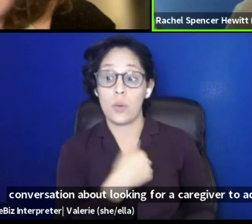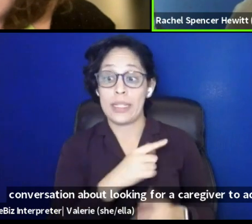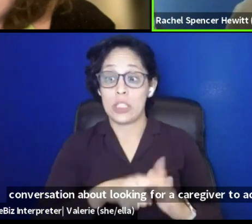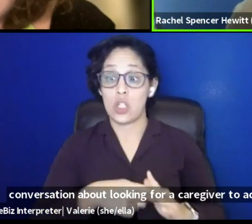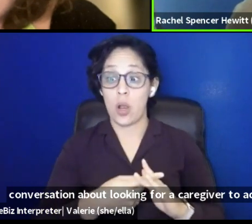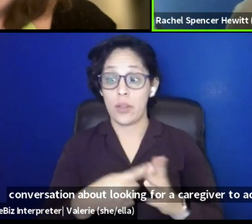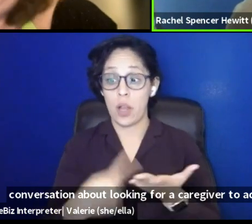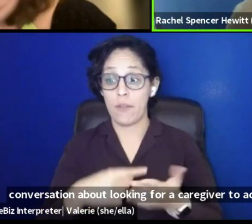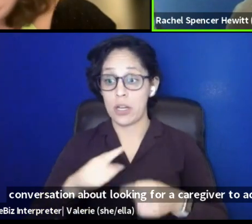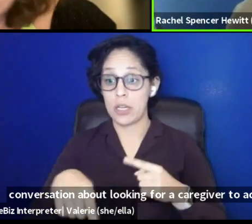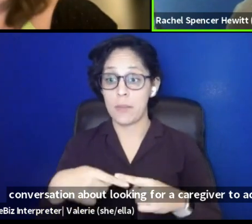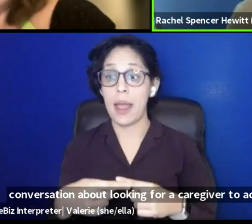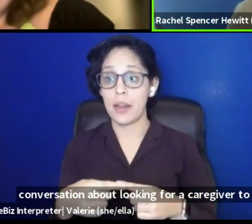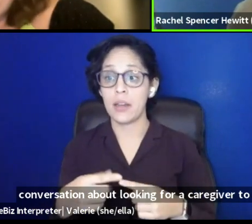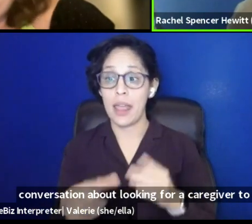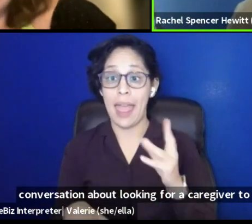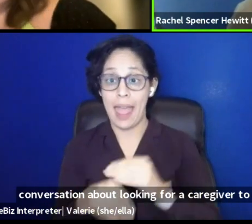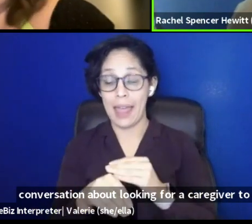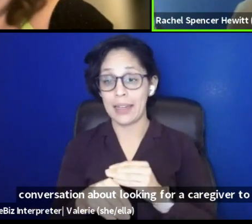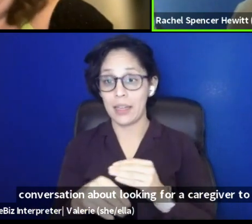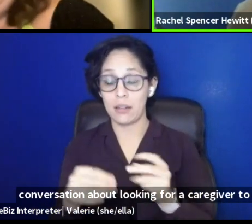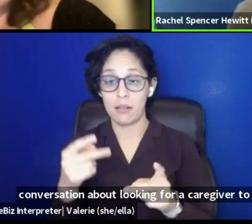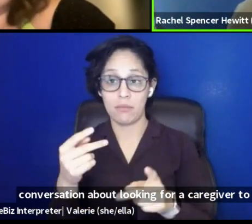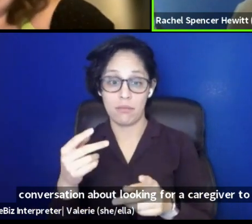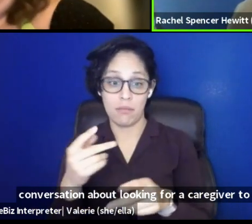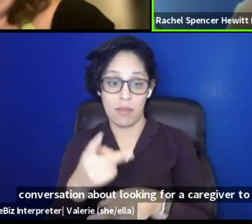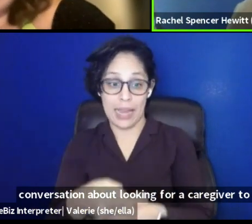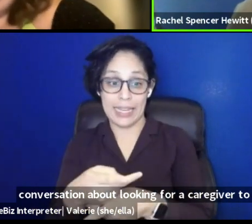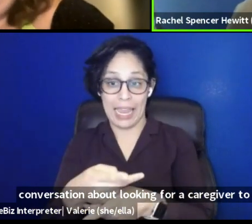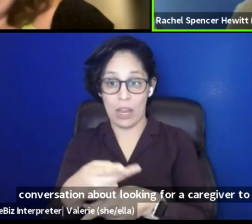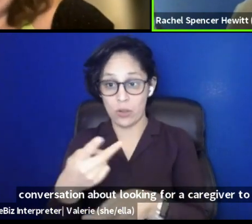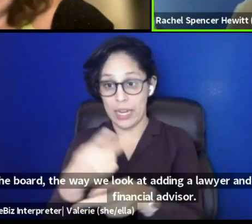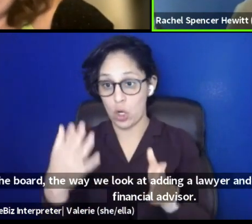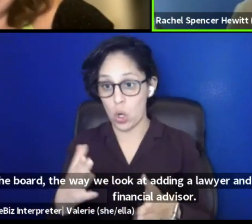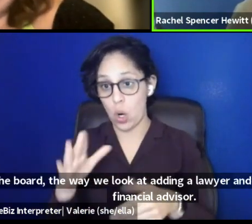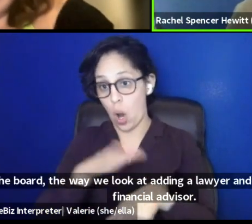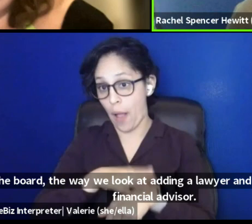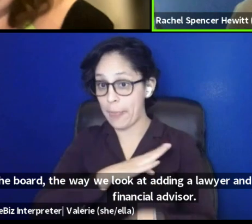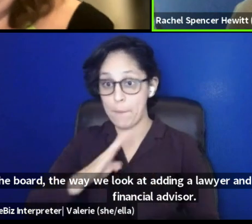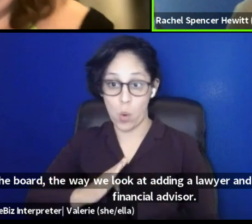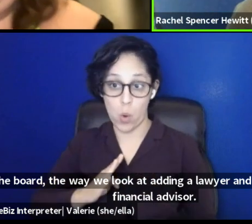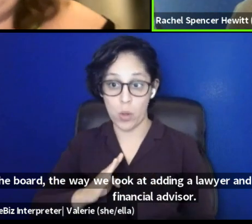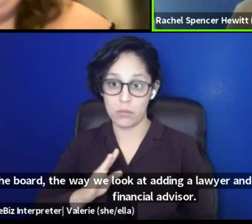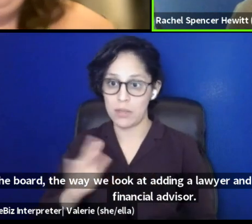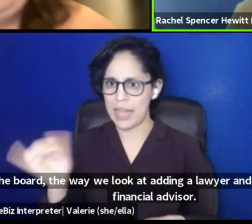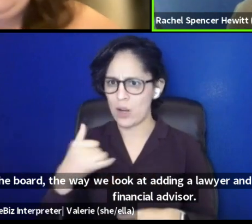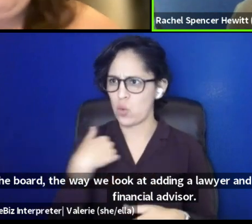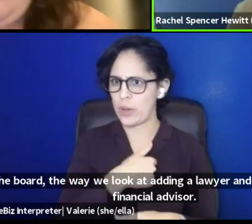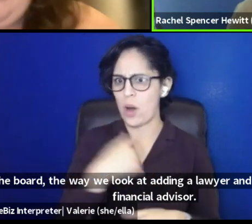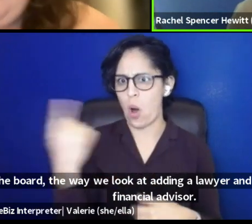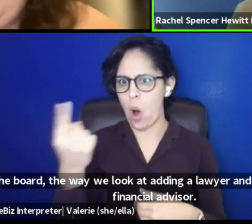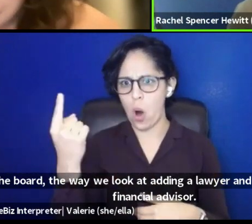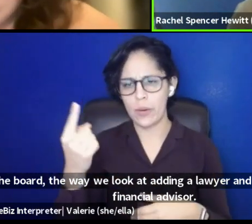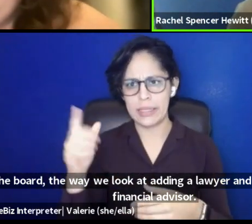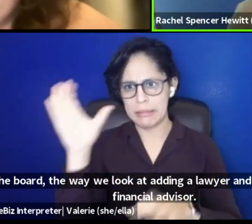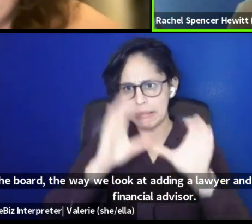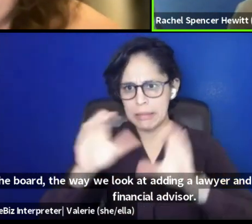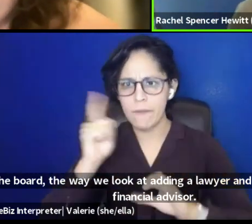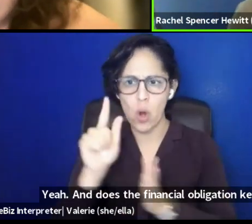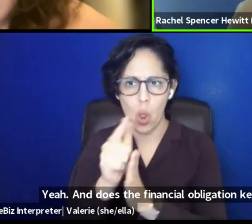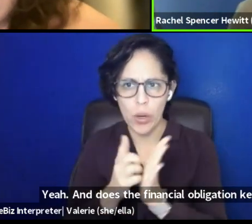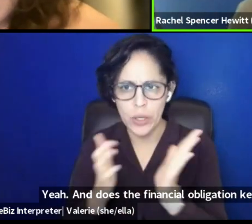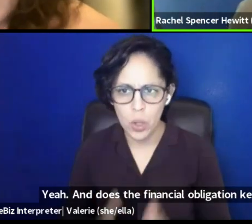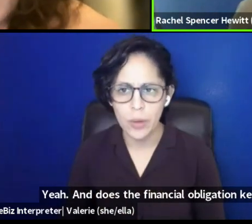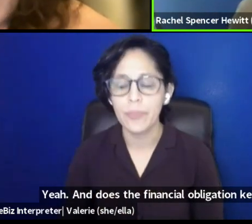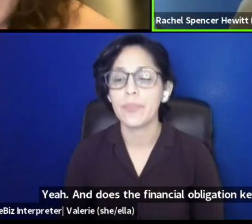The way we look at adding a lawyer, an accountant, a financial advisor, et cetera. Yeah. And does the financial obligation keep